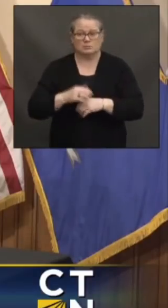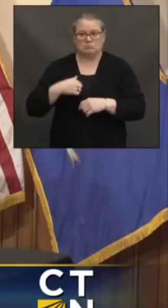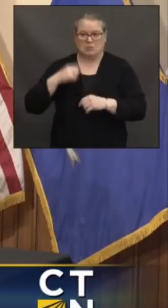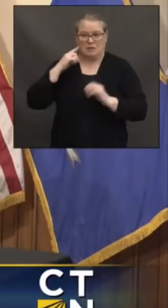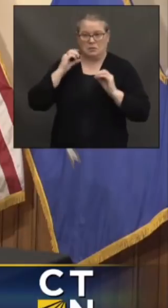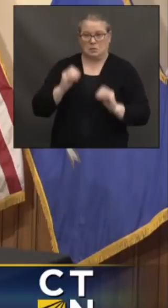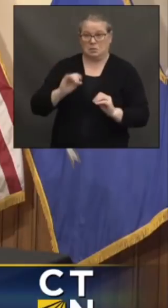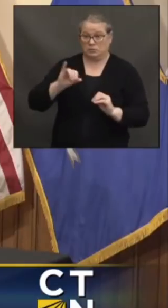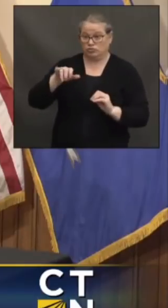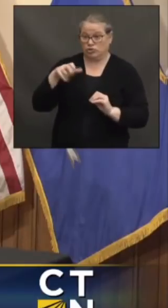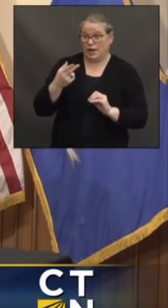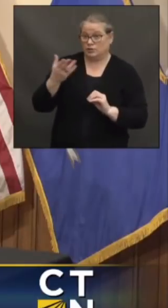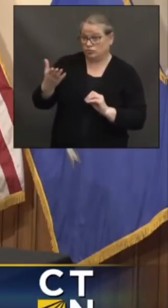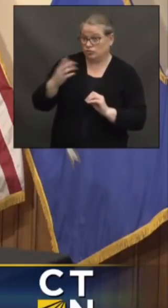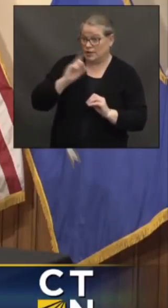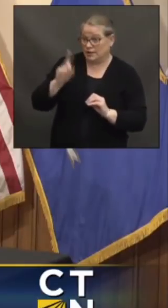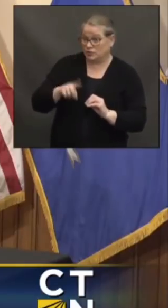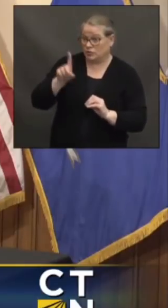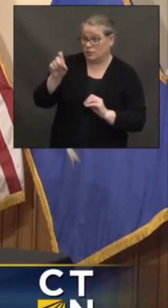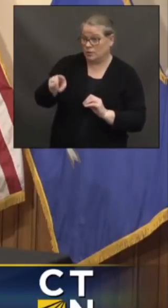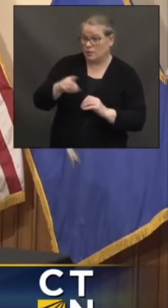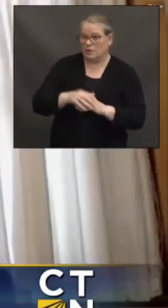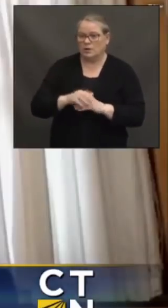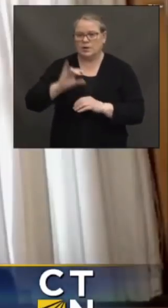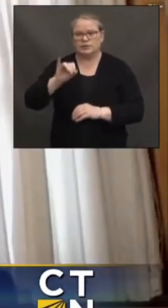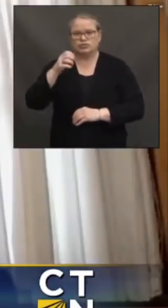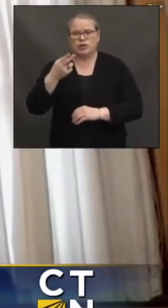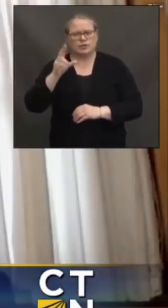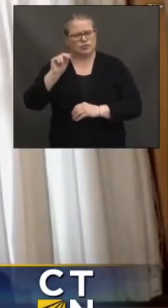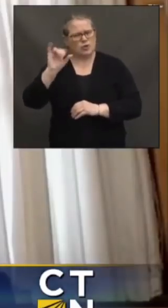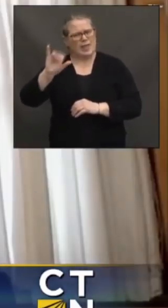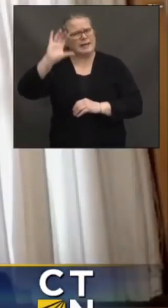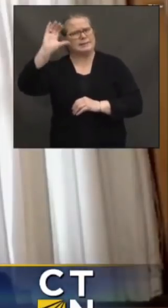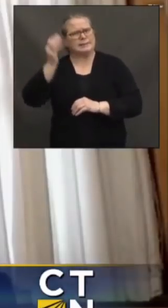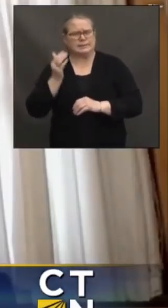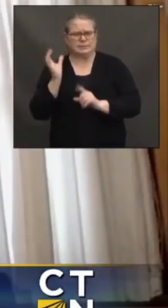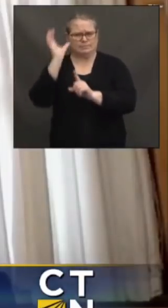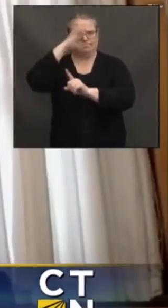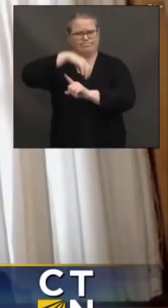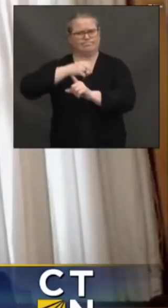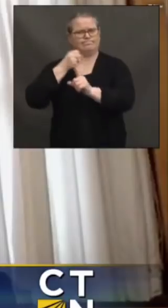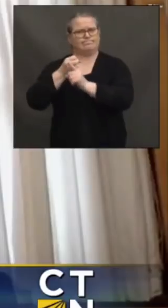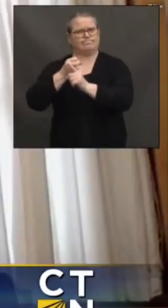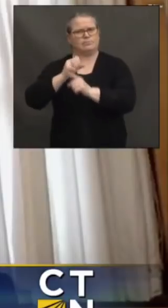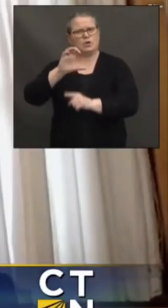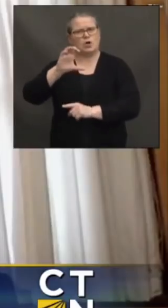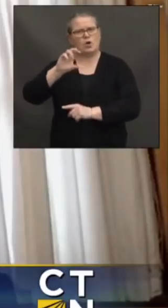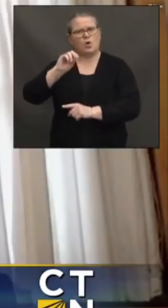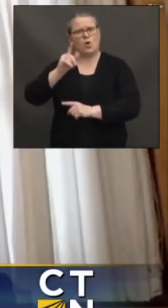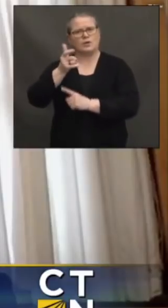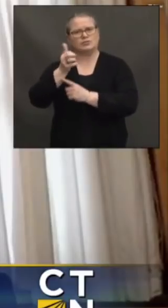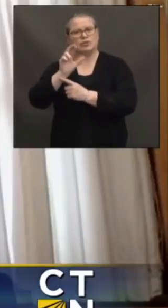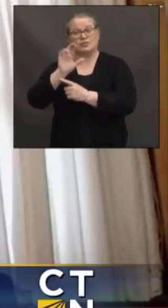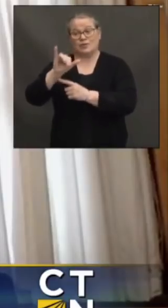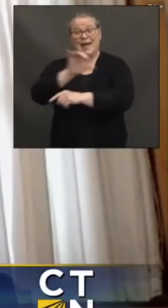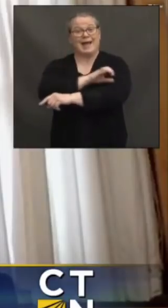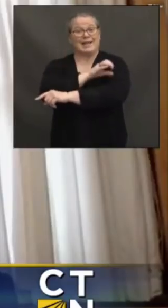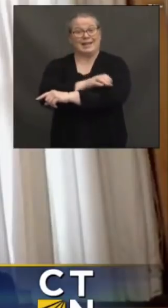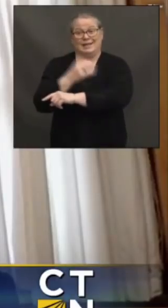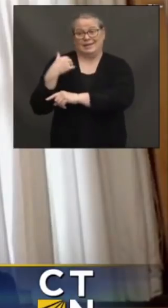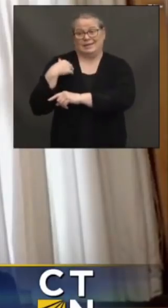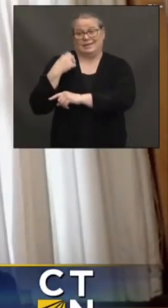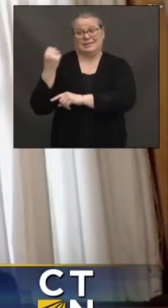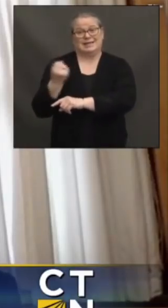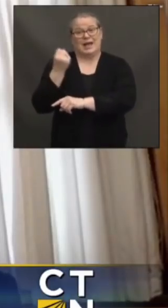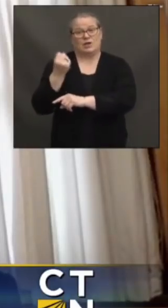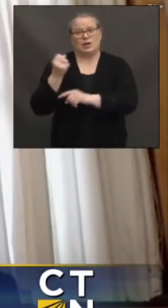take that? No, it seems like an unusual case in Colchester. In fact, that clinic from Saturday, there were a total of six